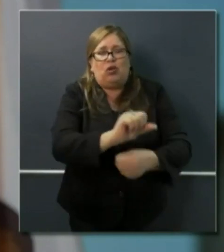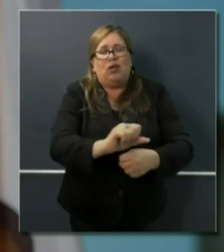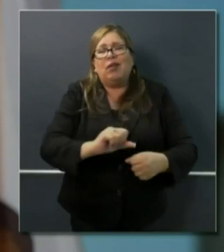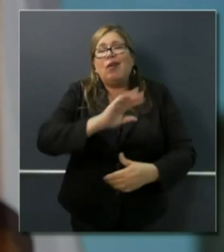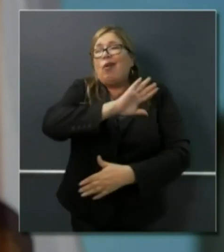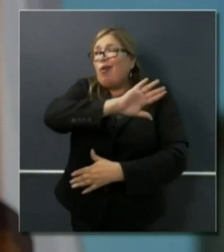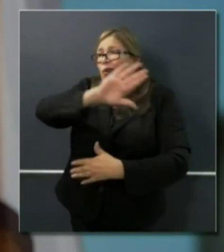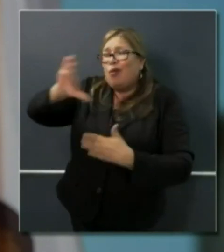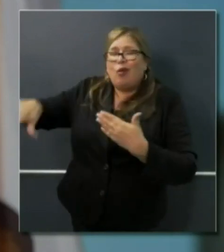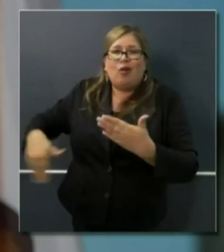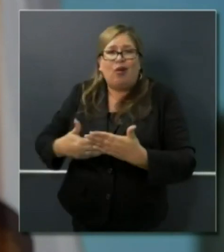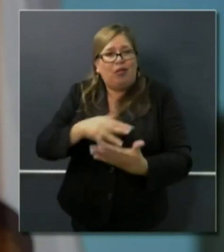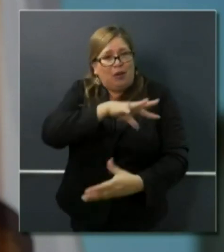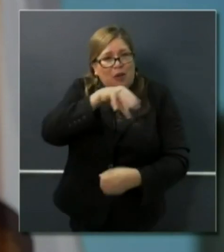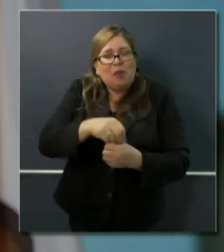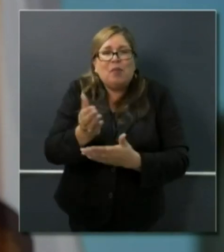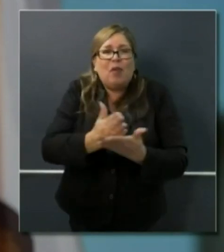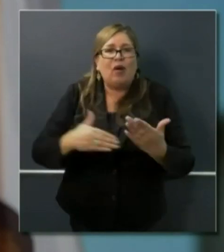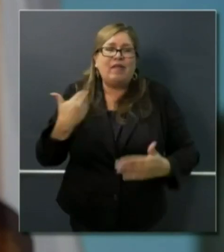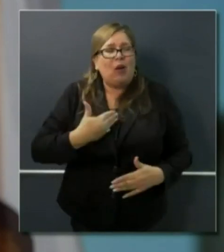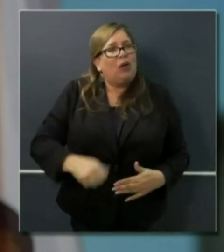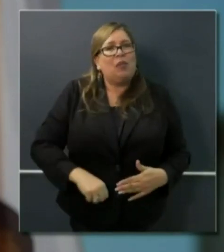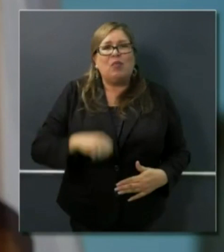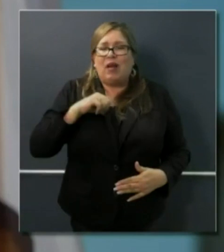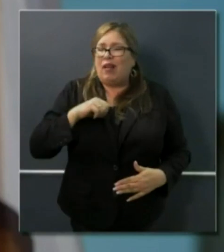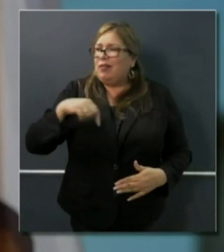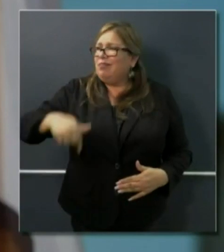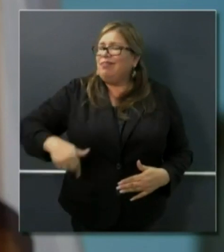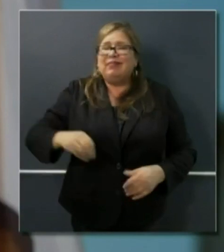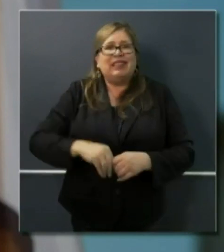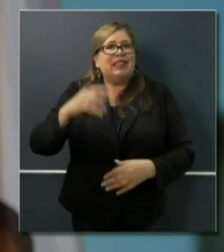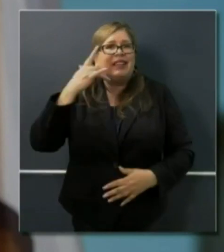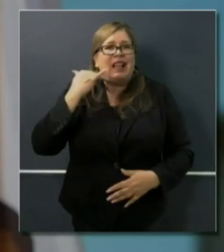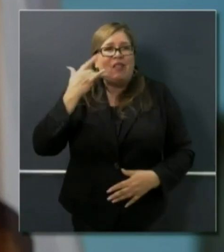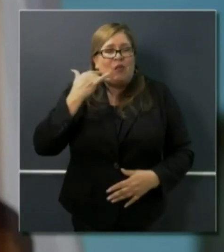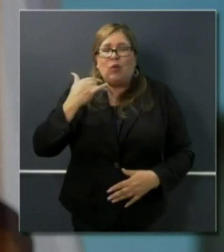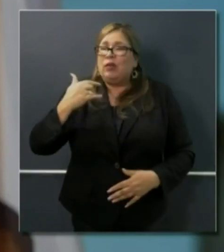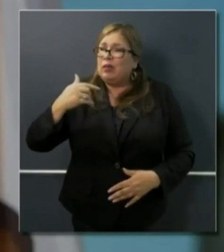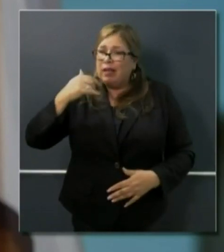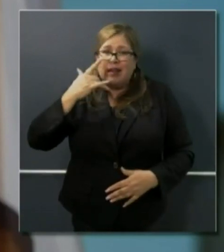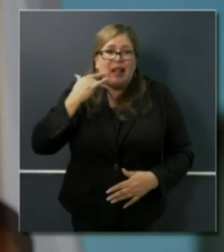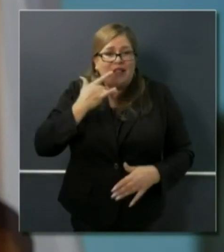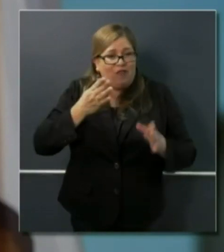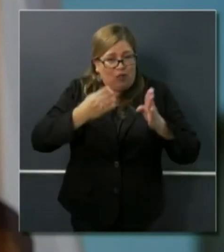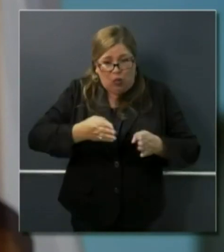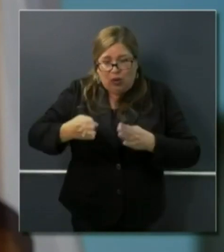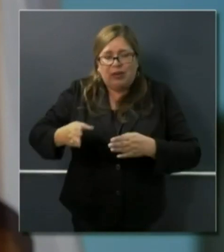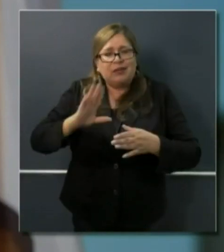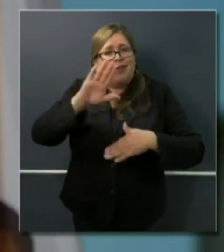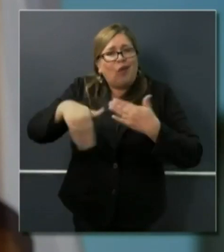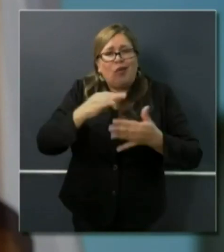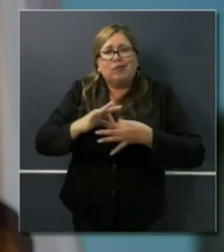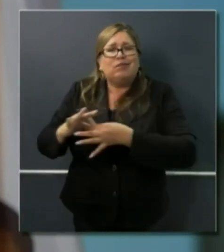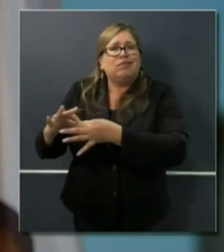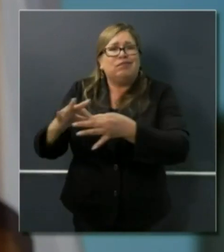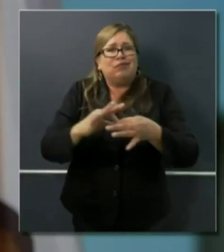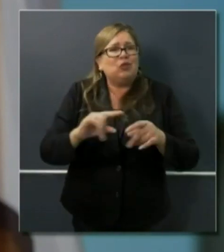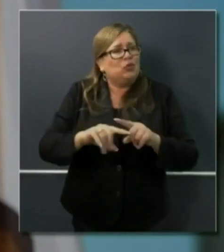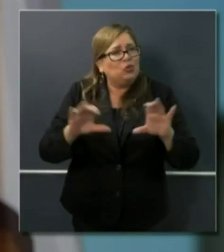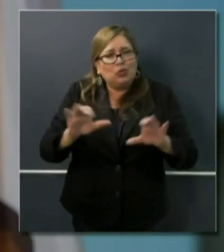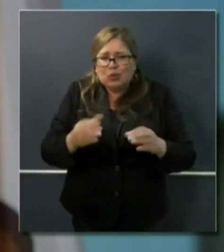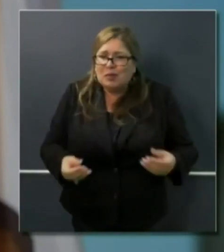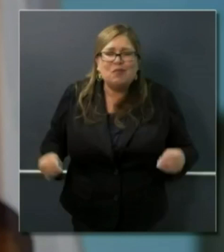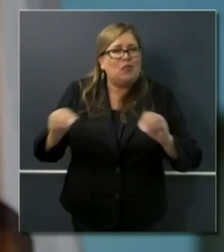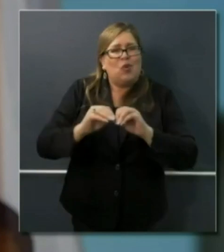have in California and Californians at this moment to do more and to do better. Again, I recognize